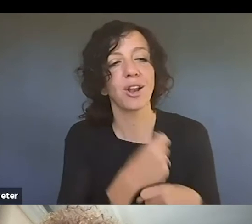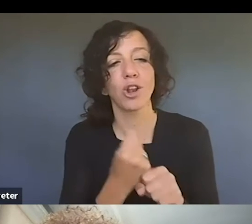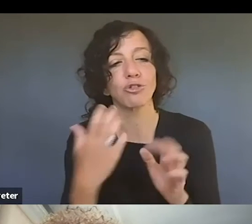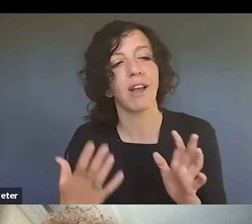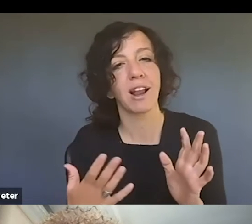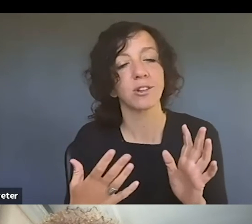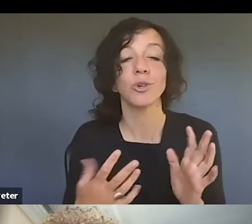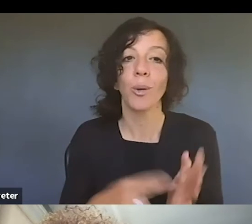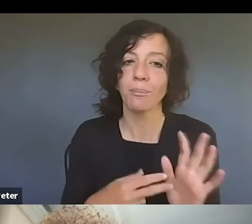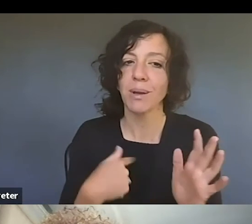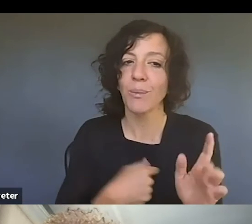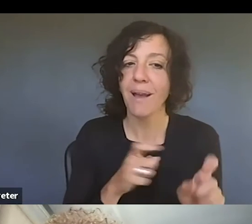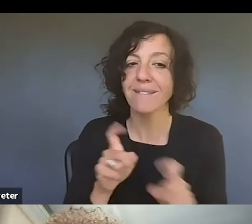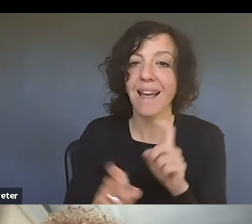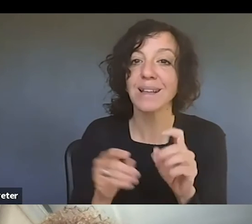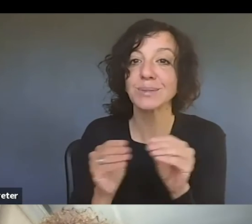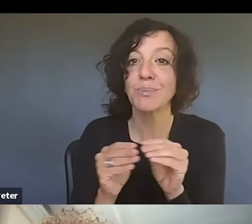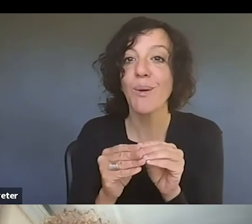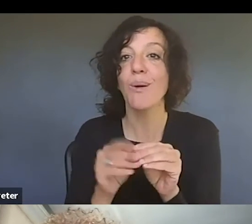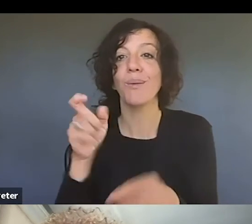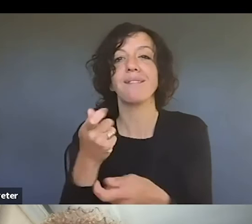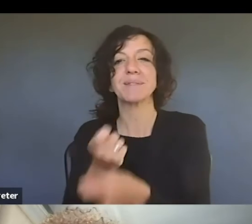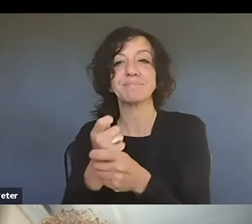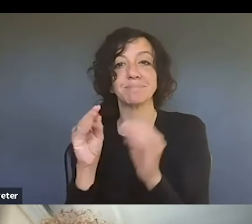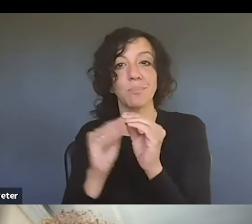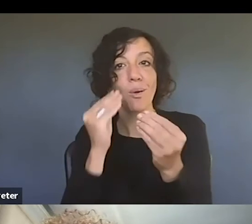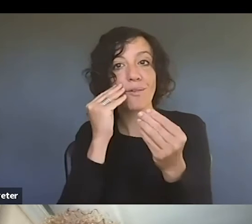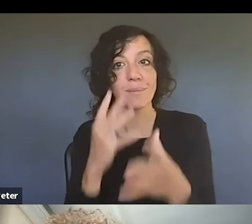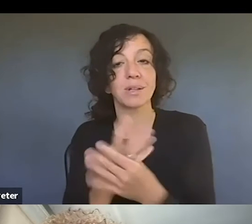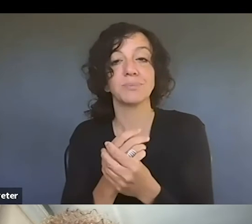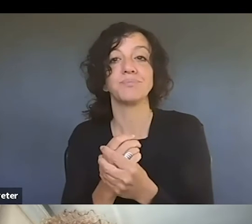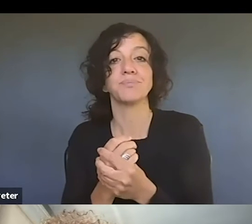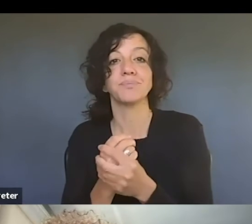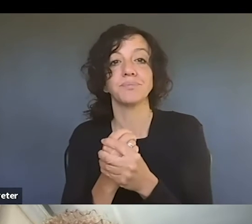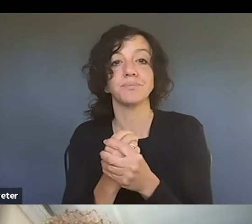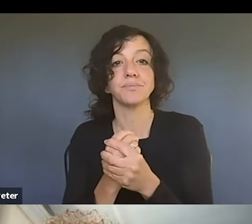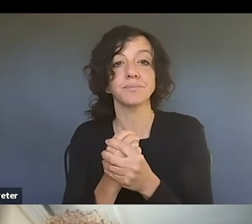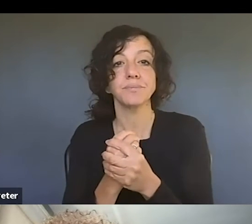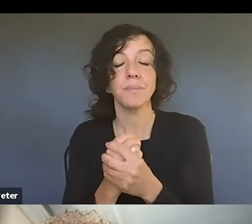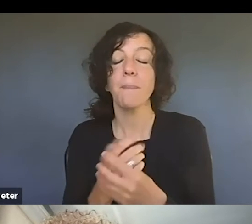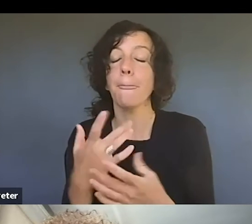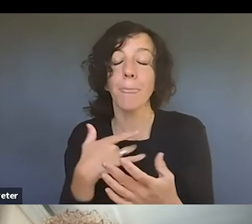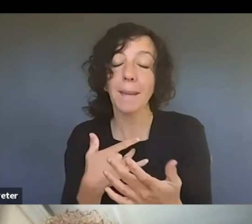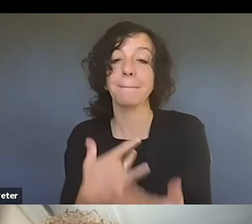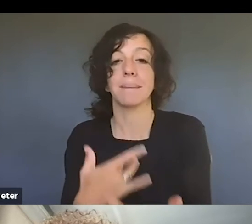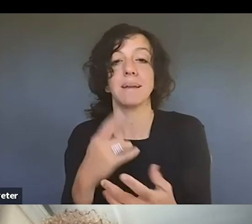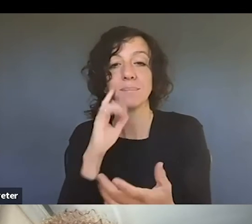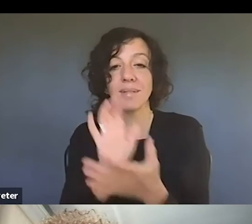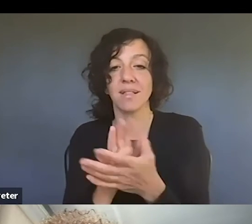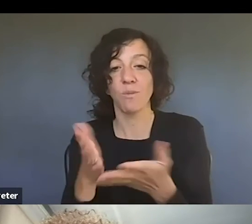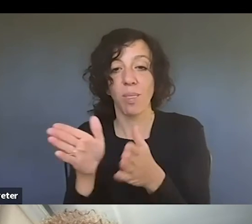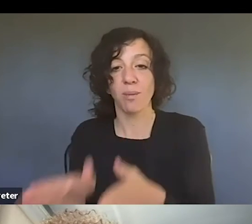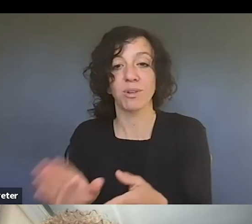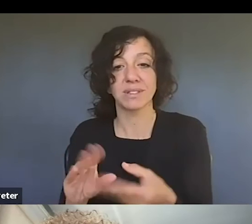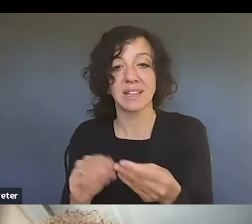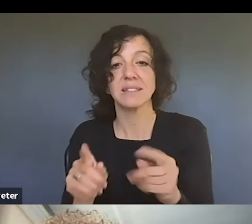to ask questions about those things. We have to get more information. Ultimately, we accept the facts of what the person is telling us, but we, we